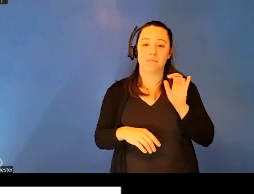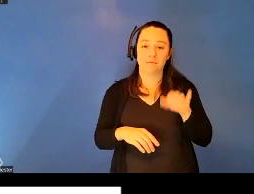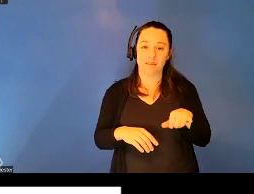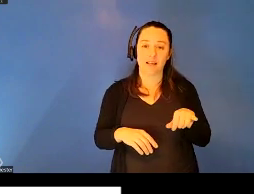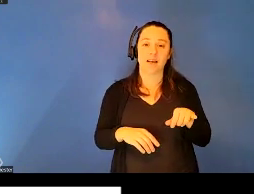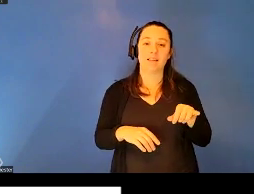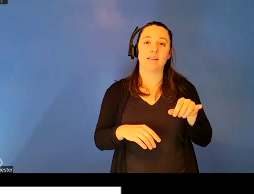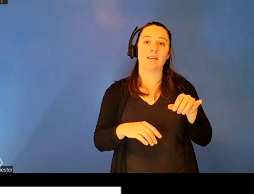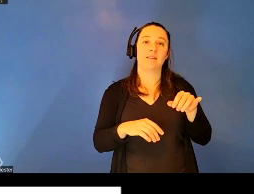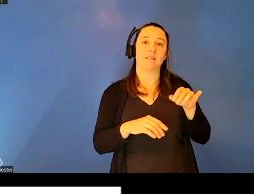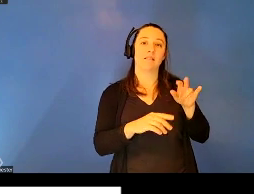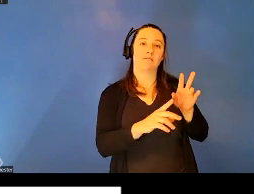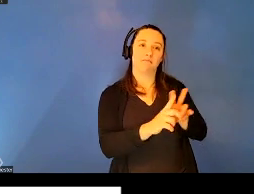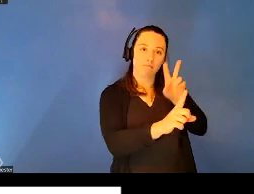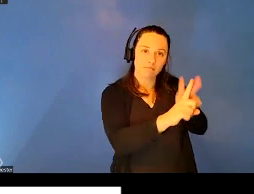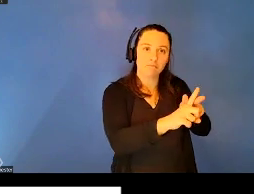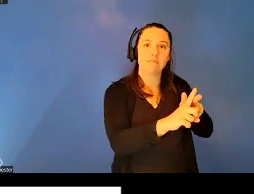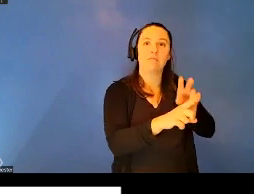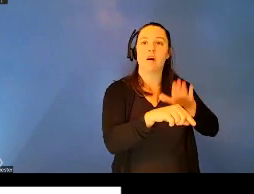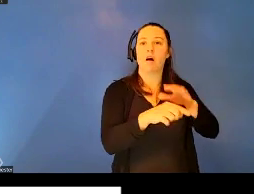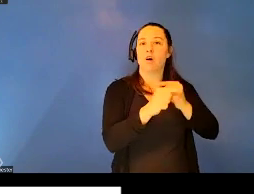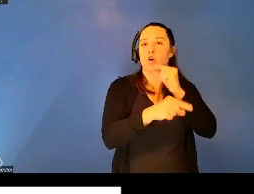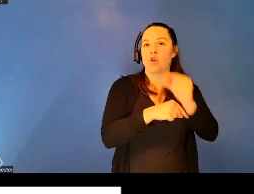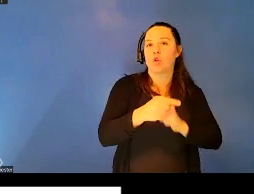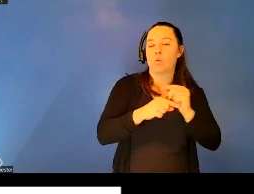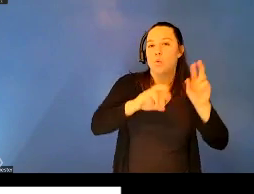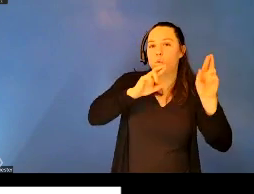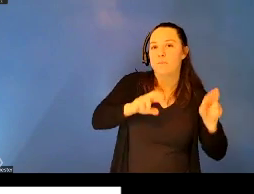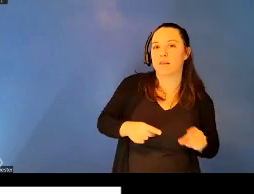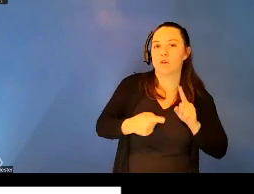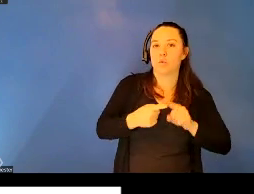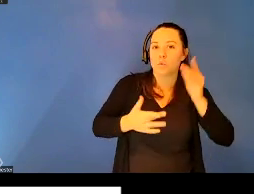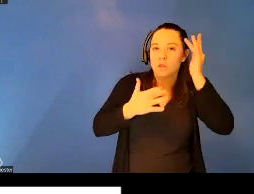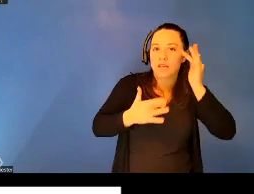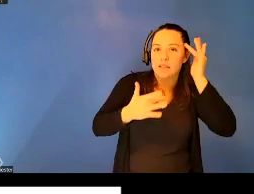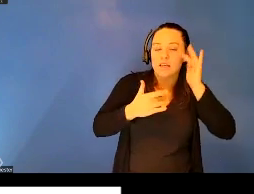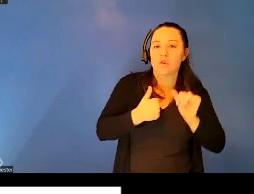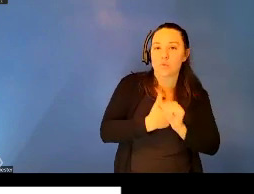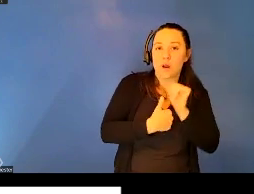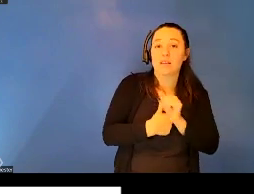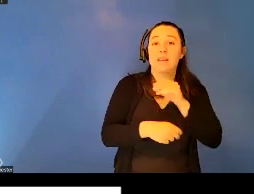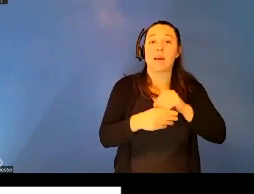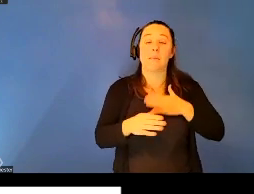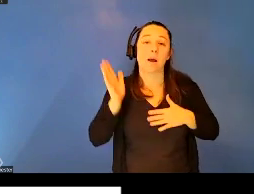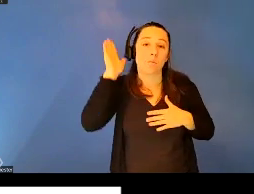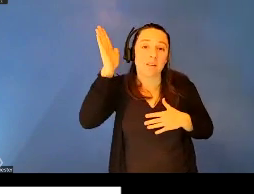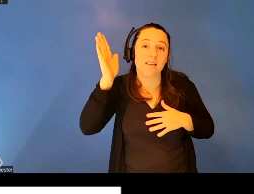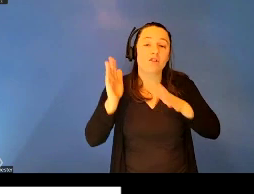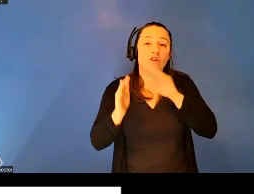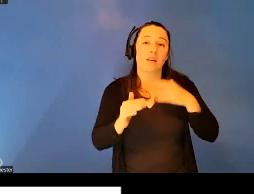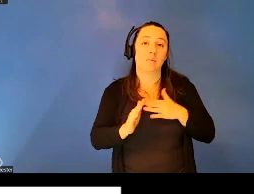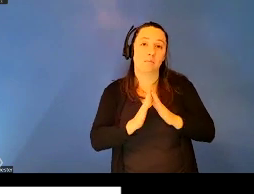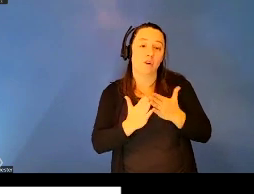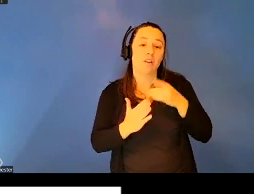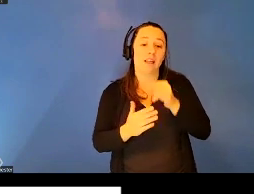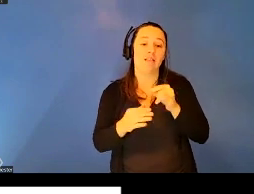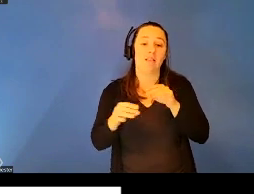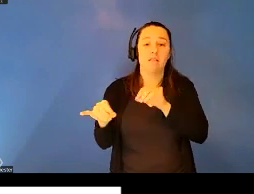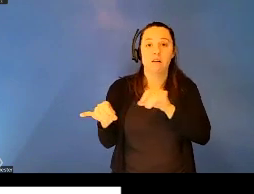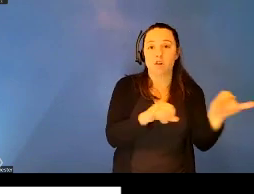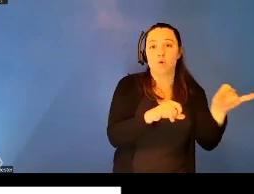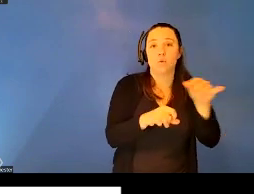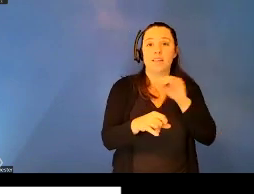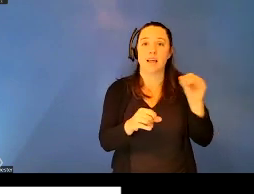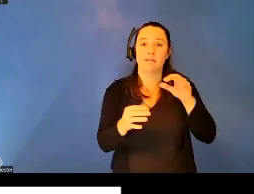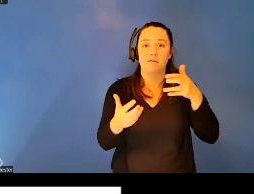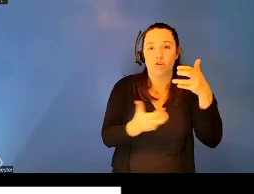responses to disease threats. In this presentation in the wider book, I have to show that the continuities and disjoints within the history of international